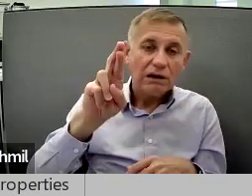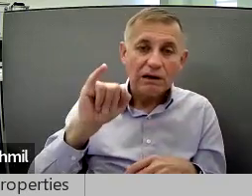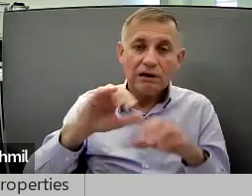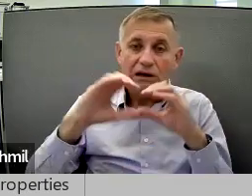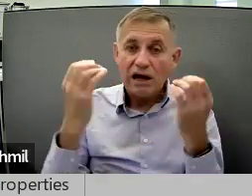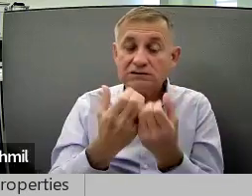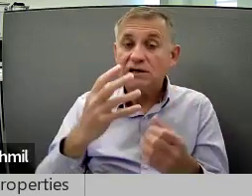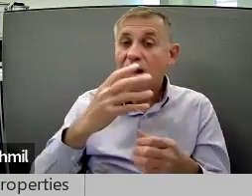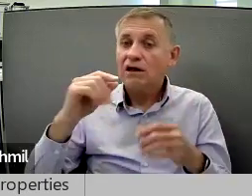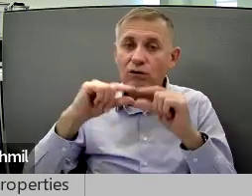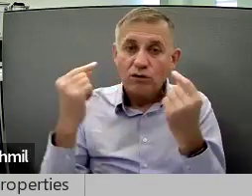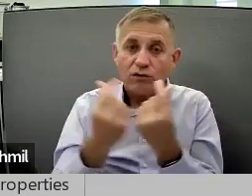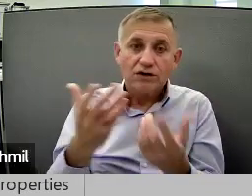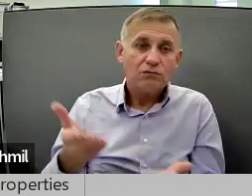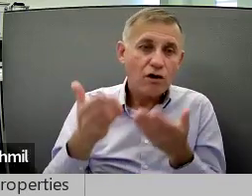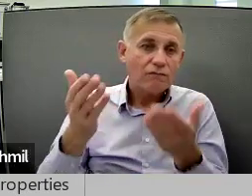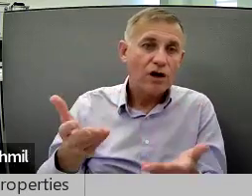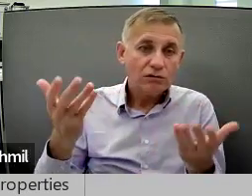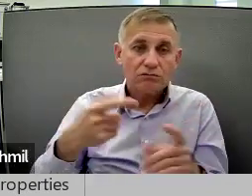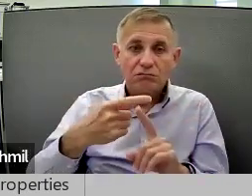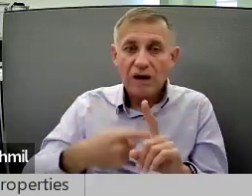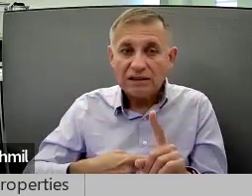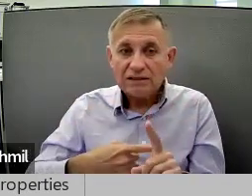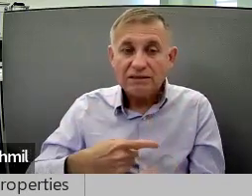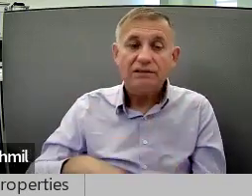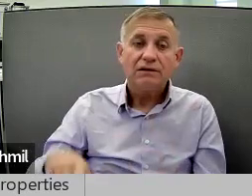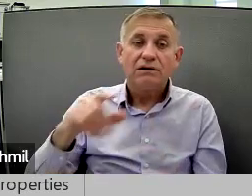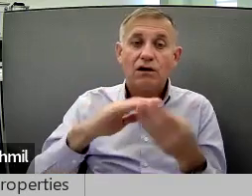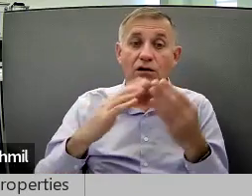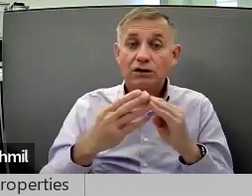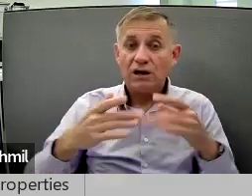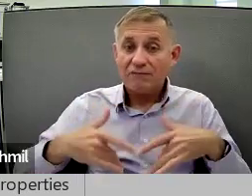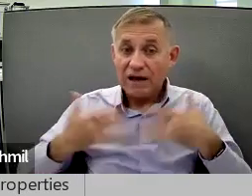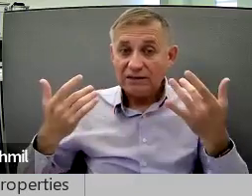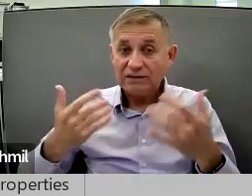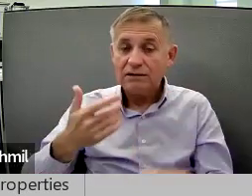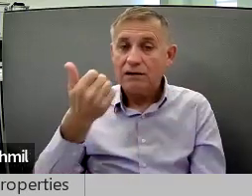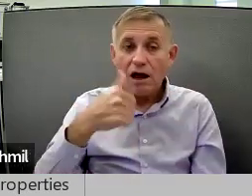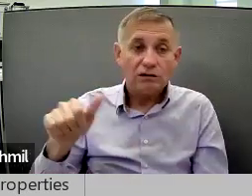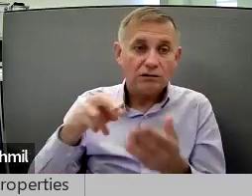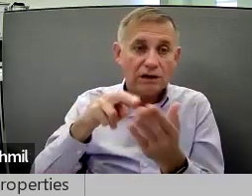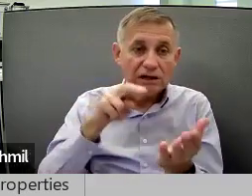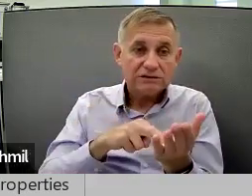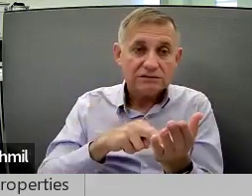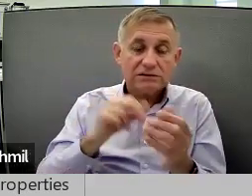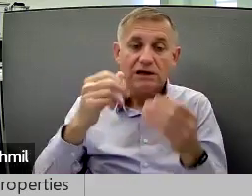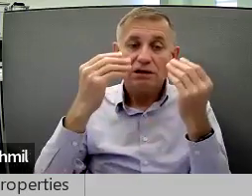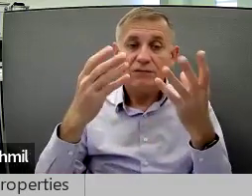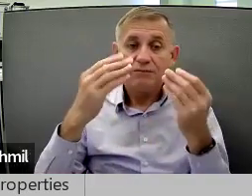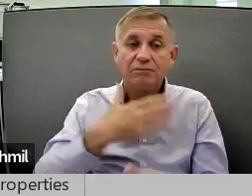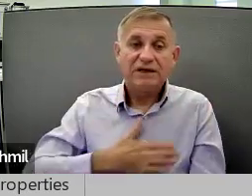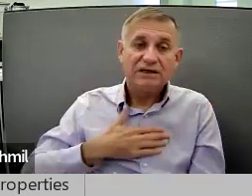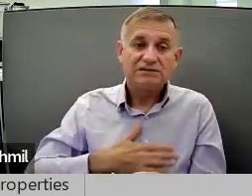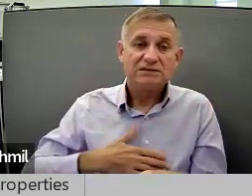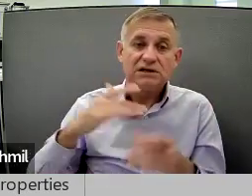LRIs, classes and groups offered this month, as well as community events. For any